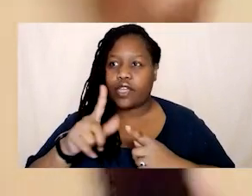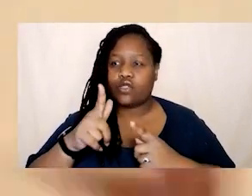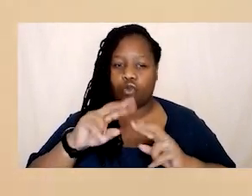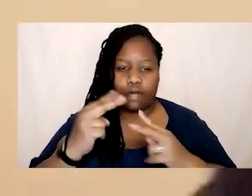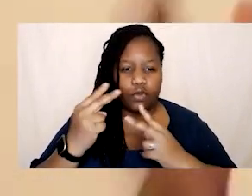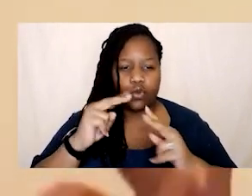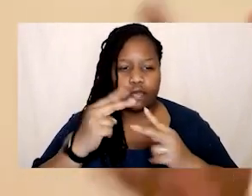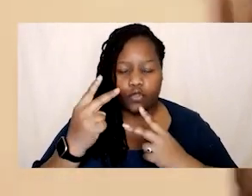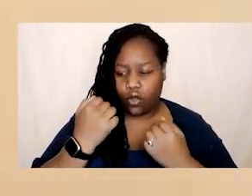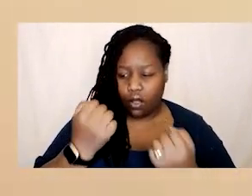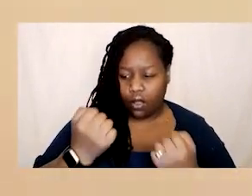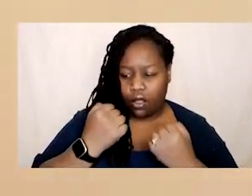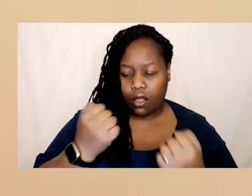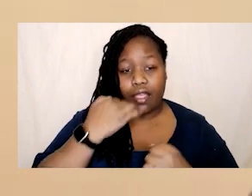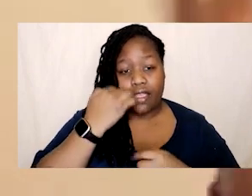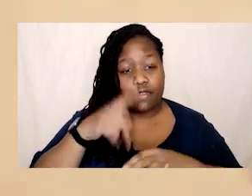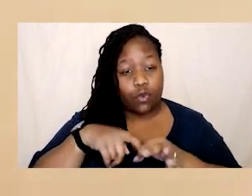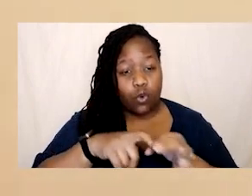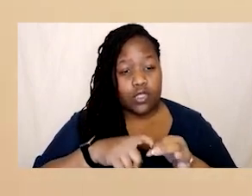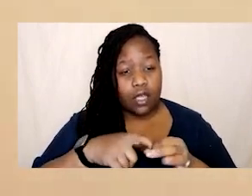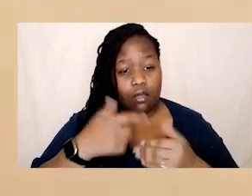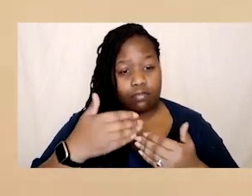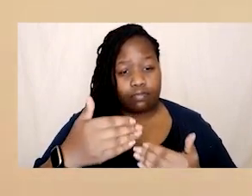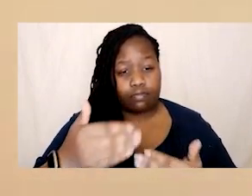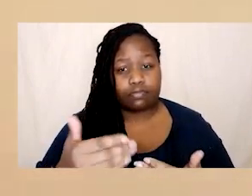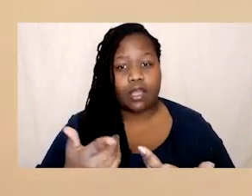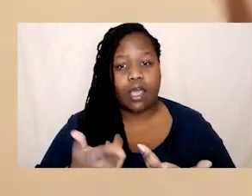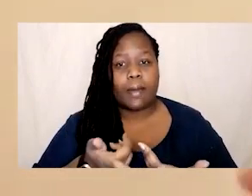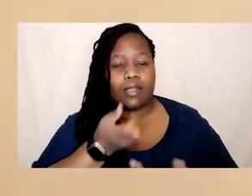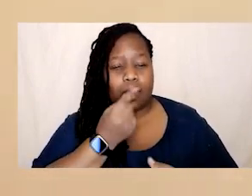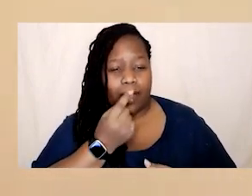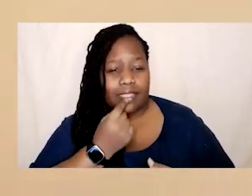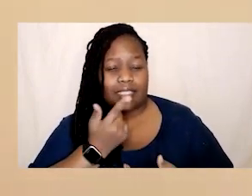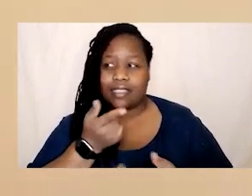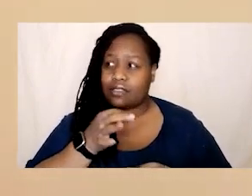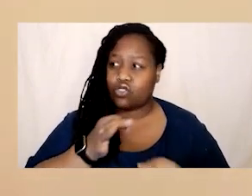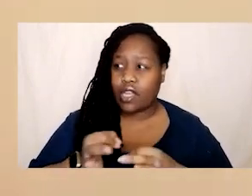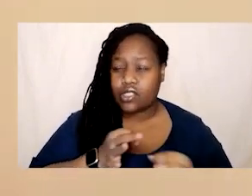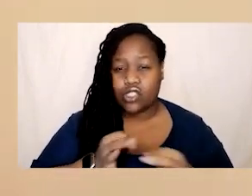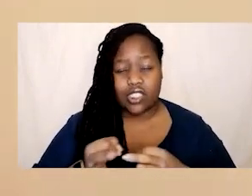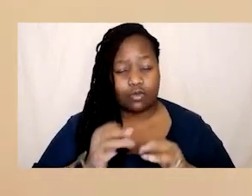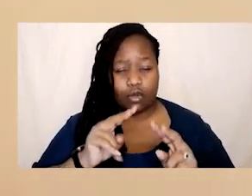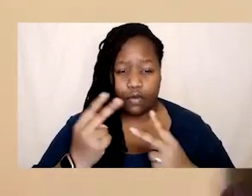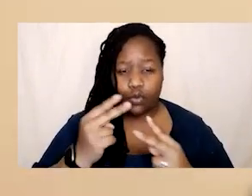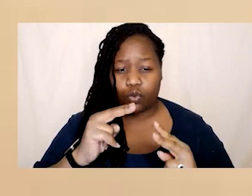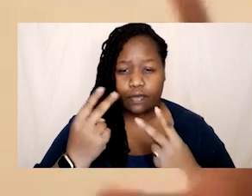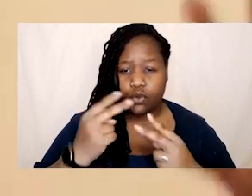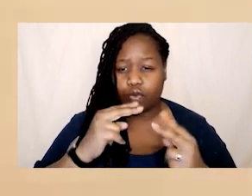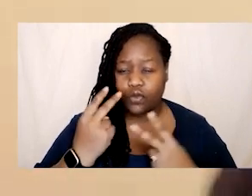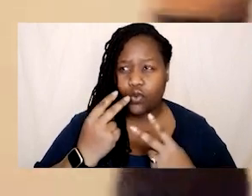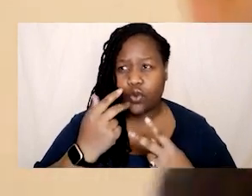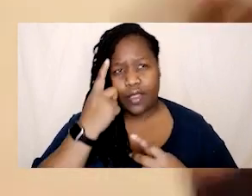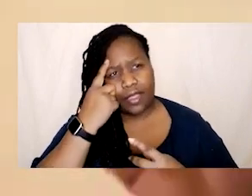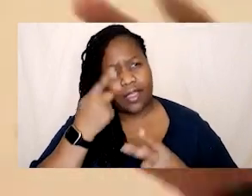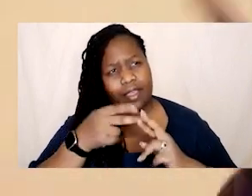moments of reflection at the end of the quarter both in terms of capacity and prioritization strategy but also in terms of like is this still